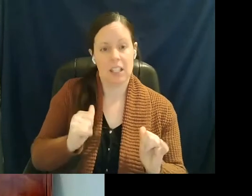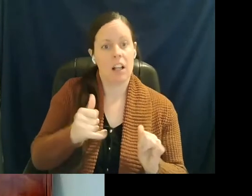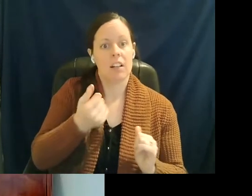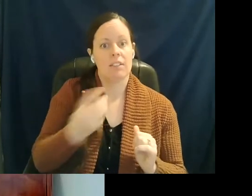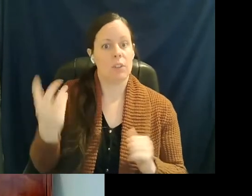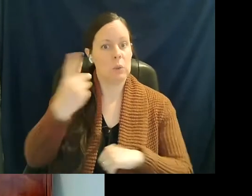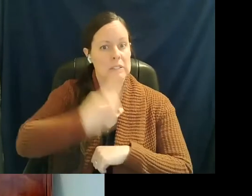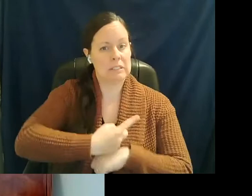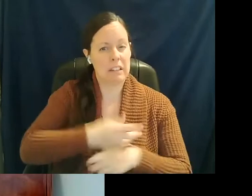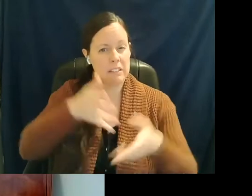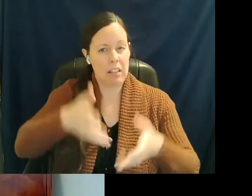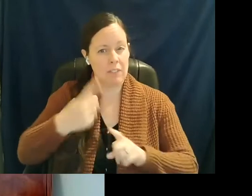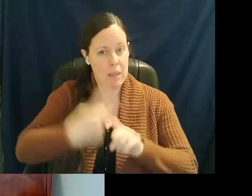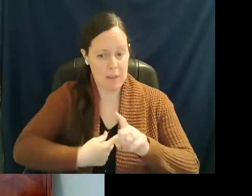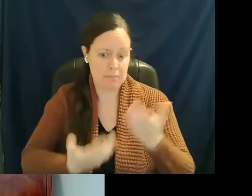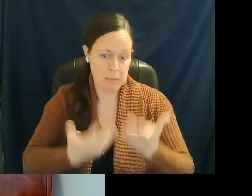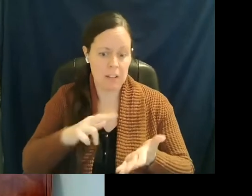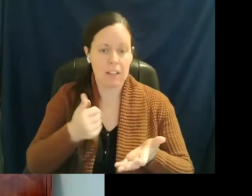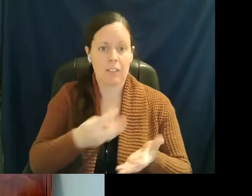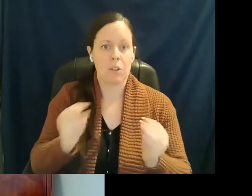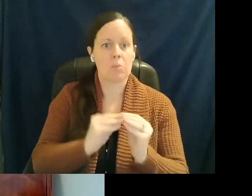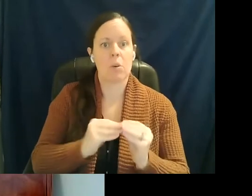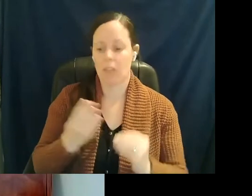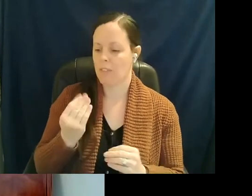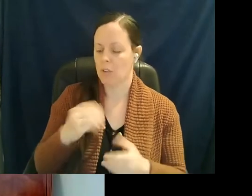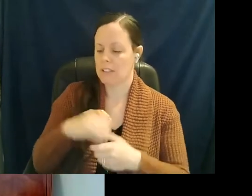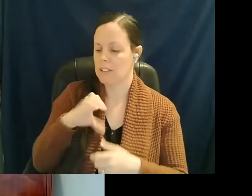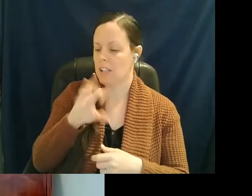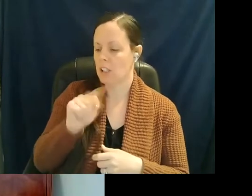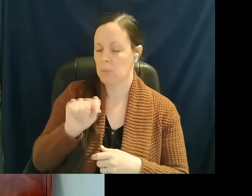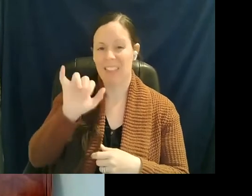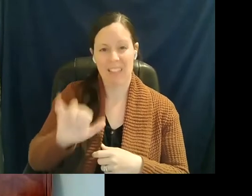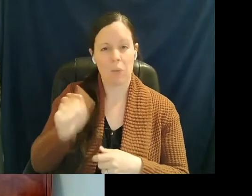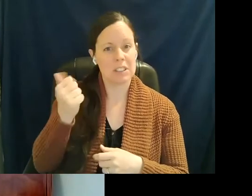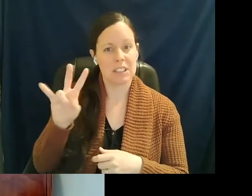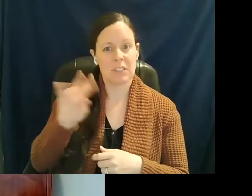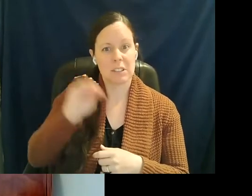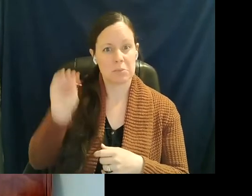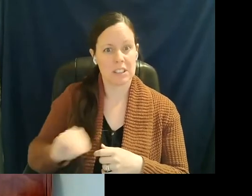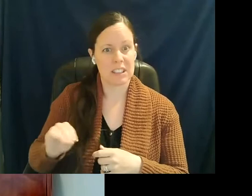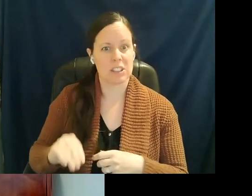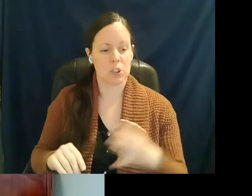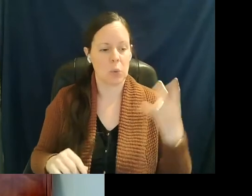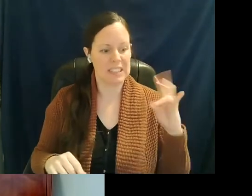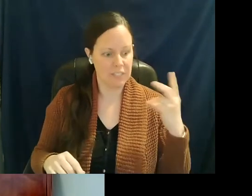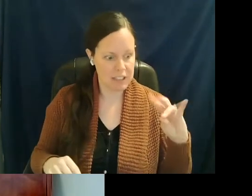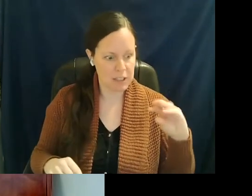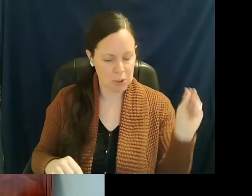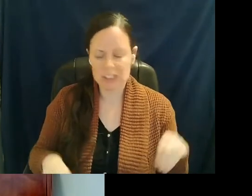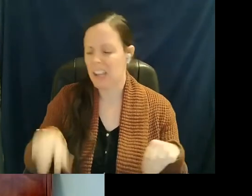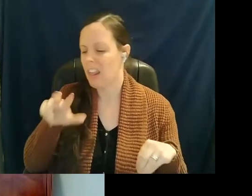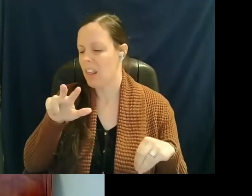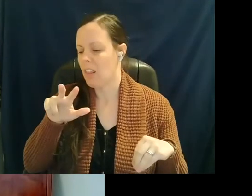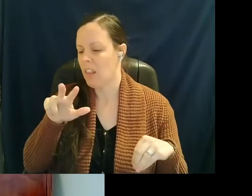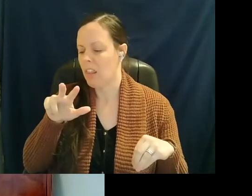more. There was 14 in October, which was 17%. So 17 and 36% of the COVID positive